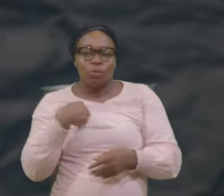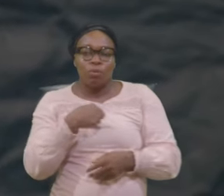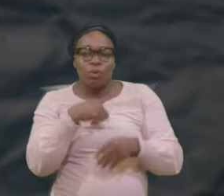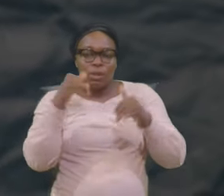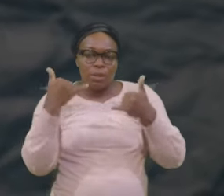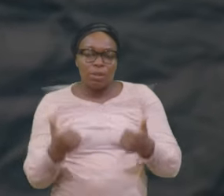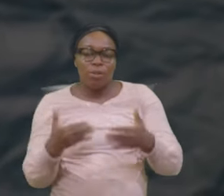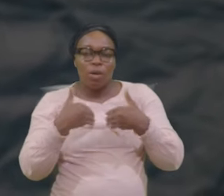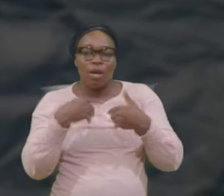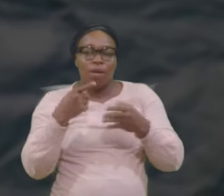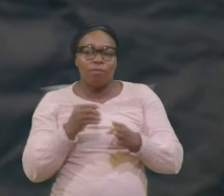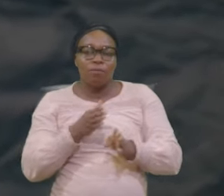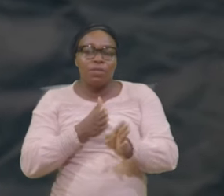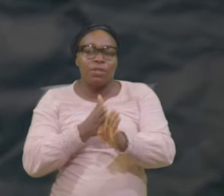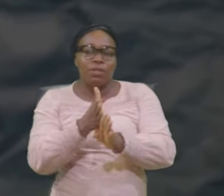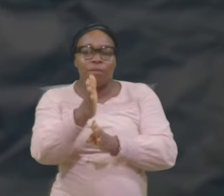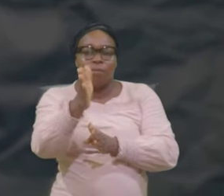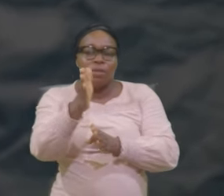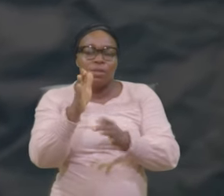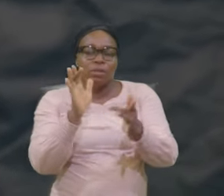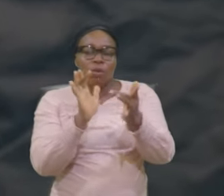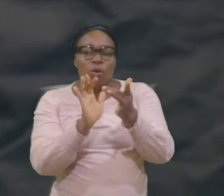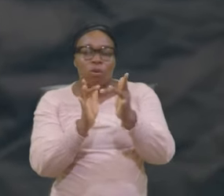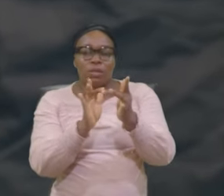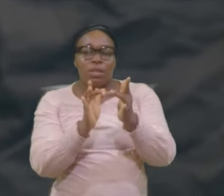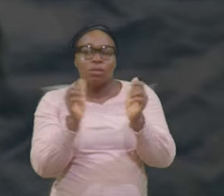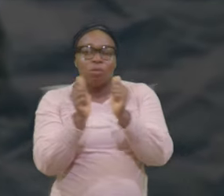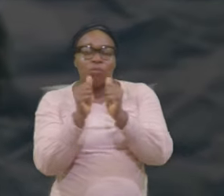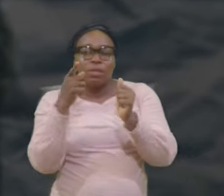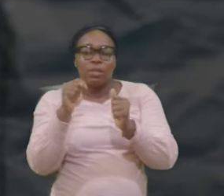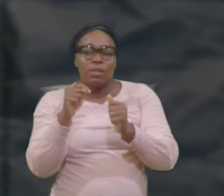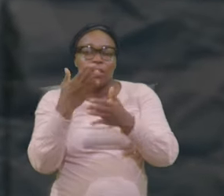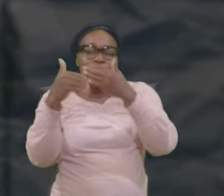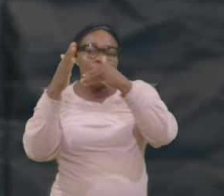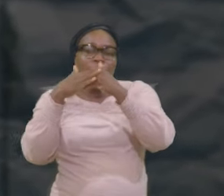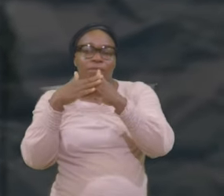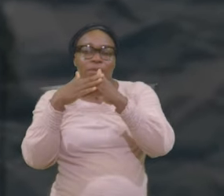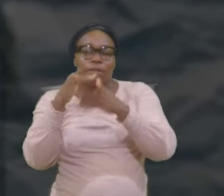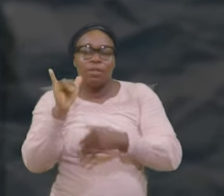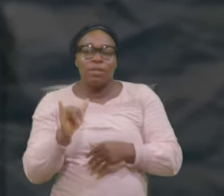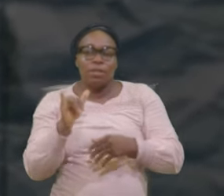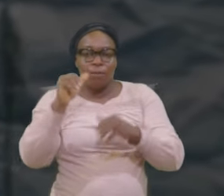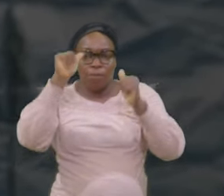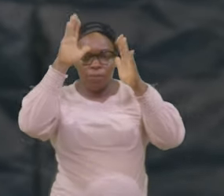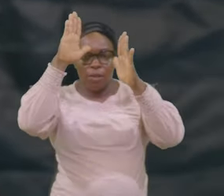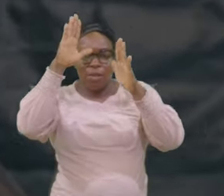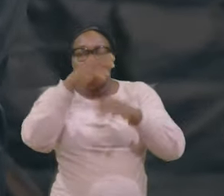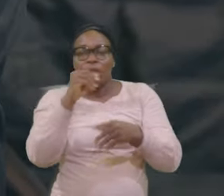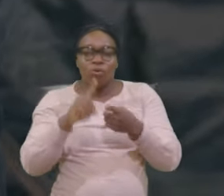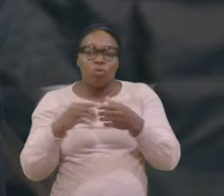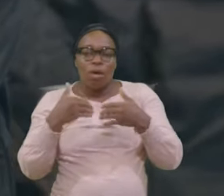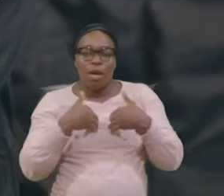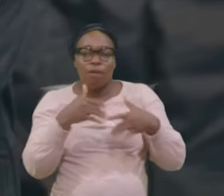With the Heavenly Father And we Have the Conversion And we Have the